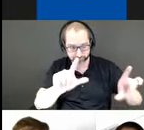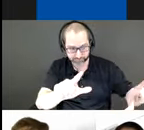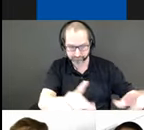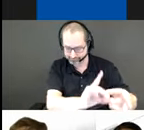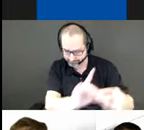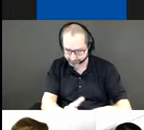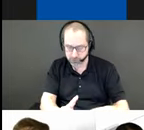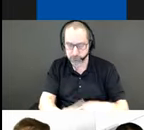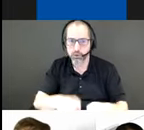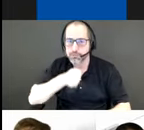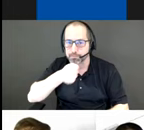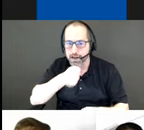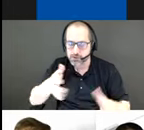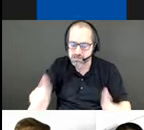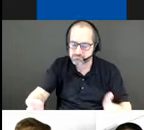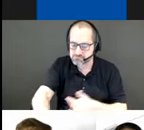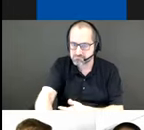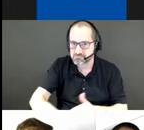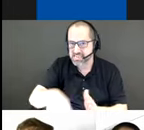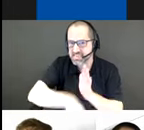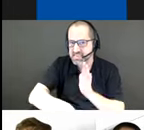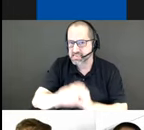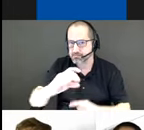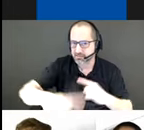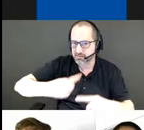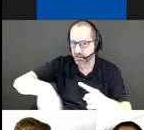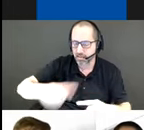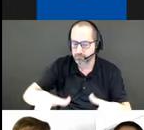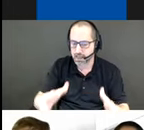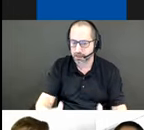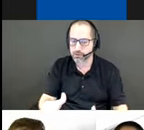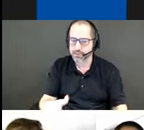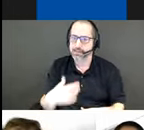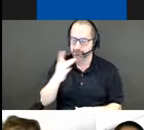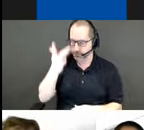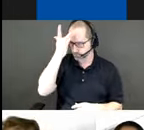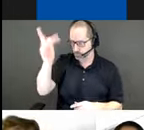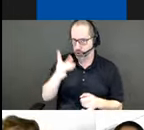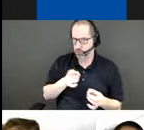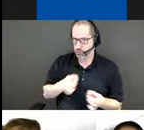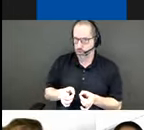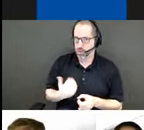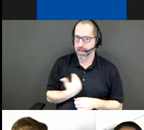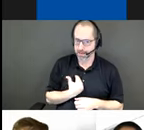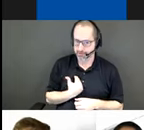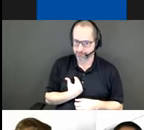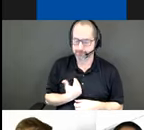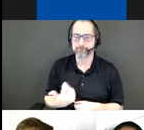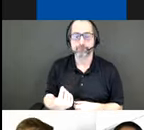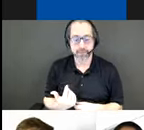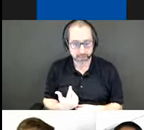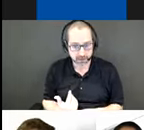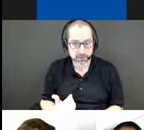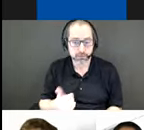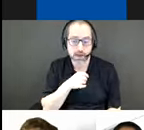that are held within two battery cabinets controlled by a smart off-grid controller. These, in turn, power the tube